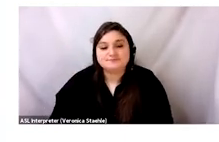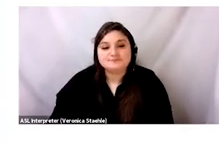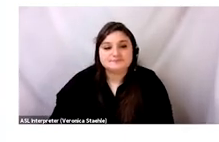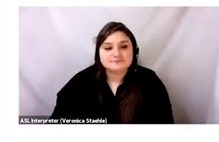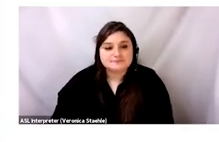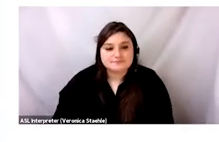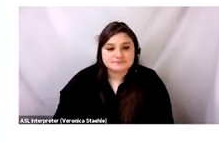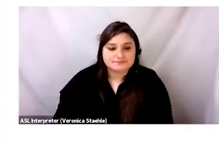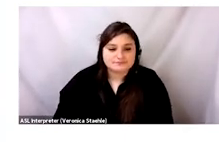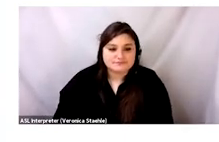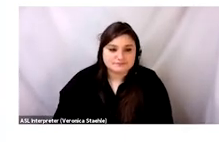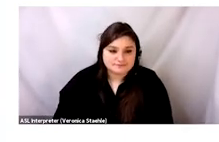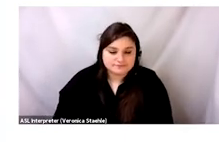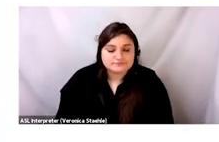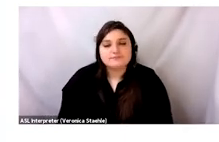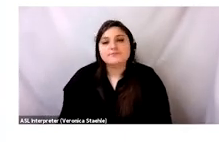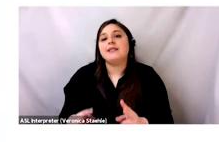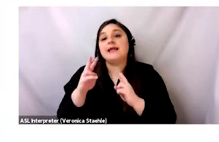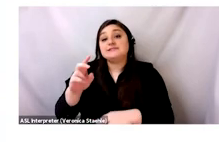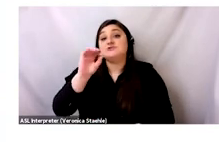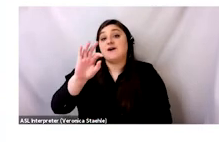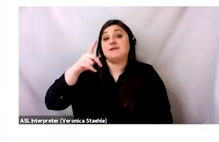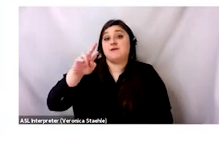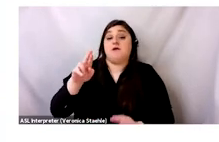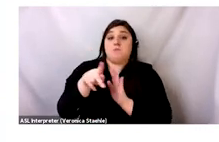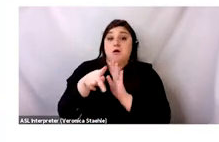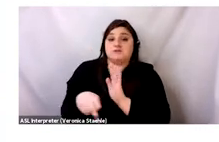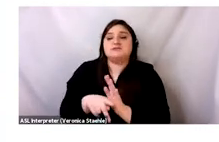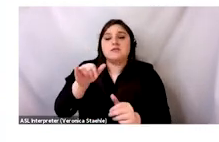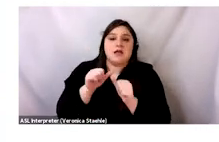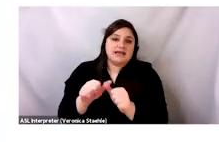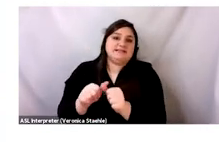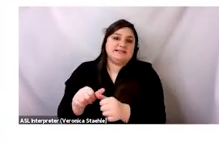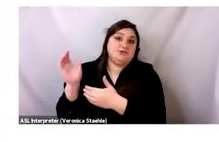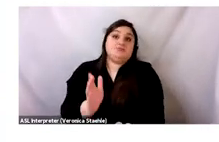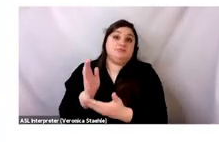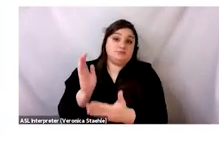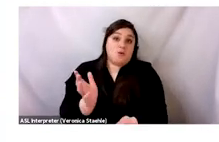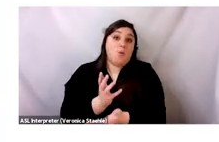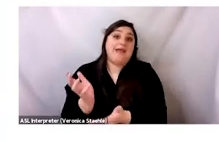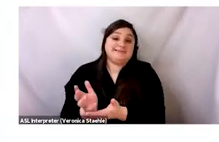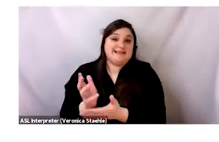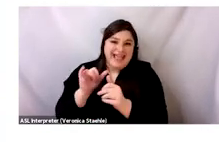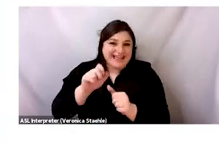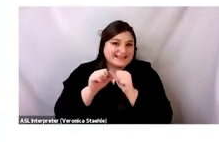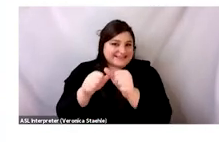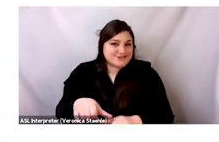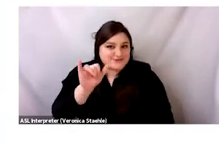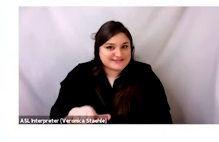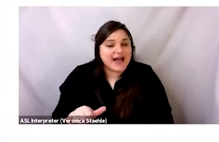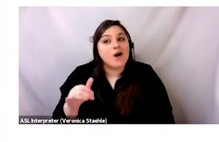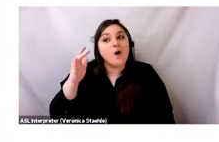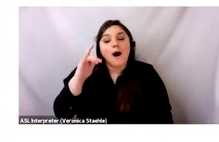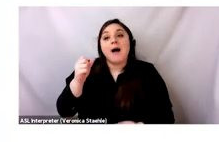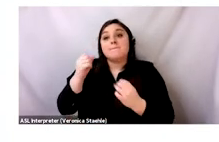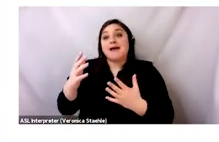2007. And the issue with EPR policies is that they allow for continued exportation of waste. So France has exported more than